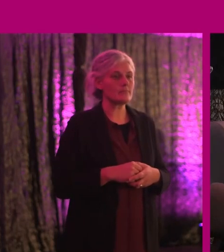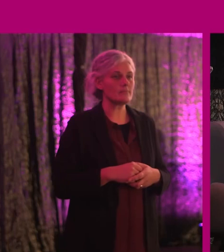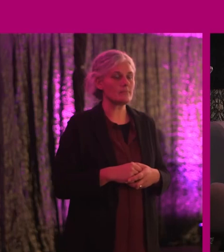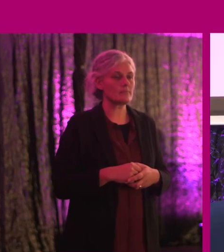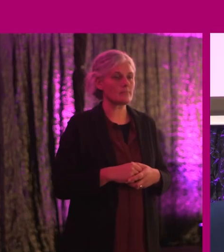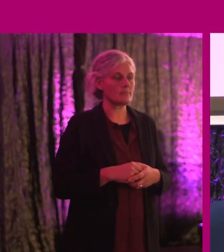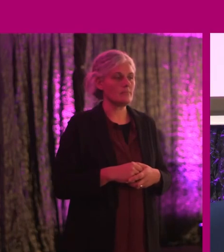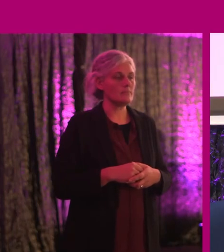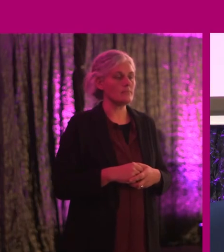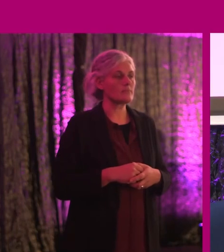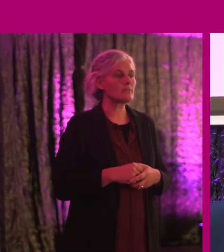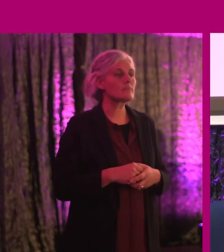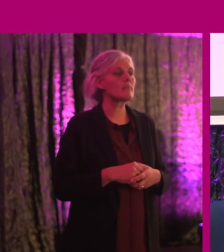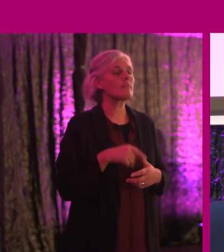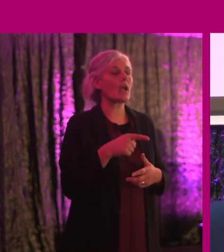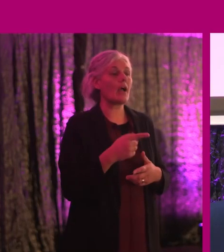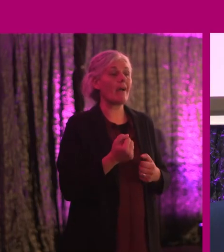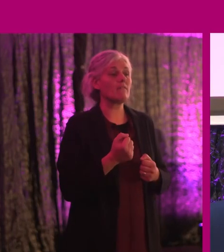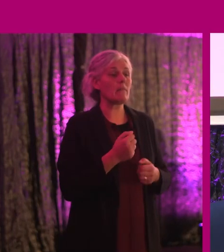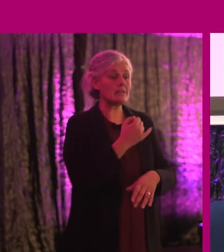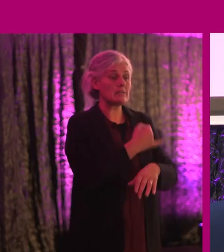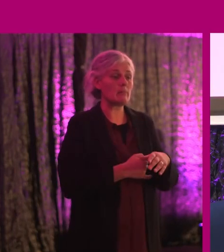So I hid my disability for so long.